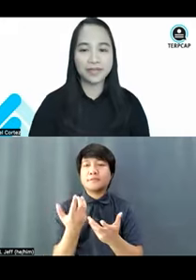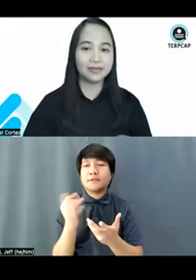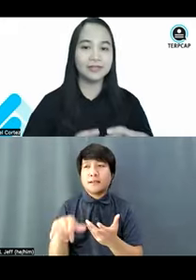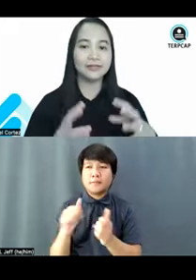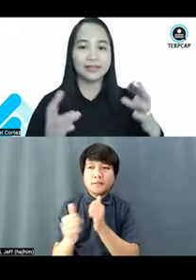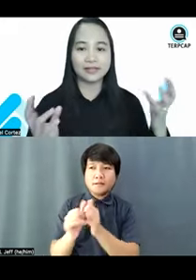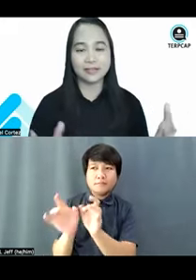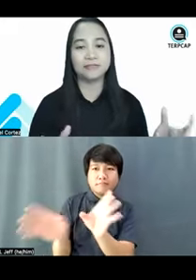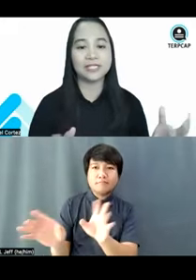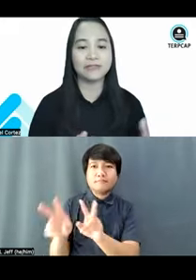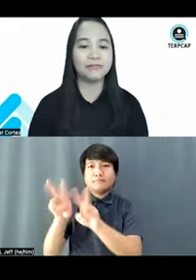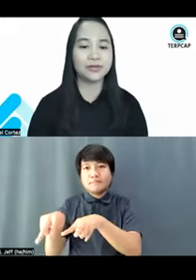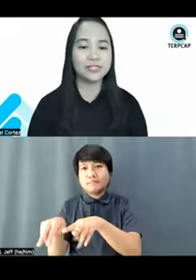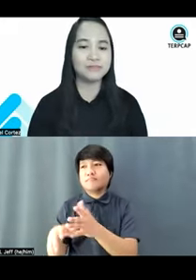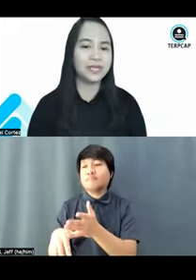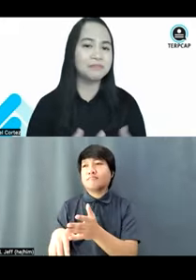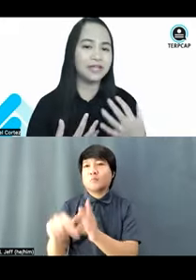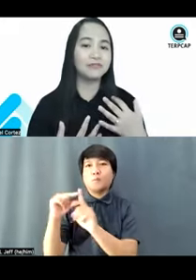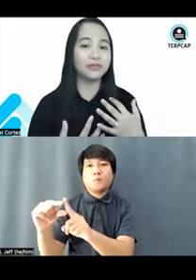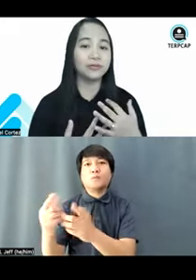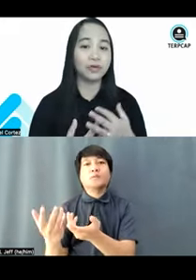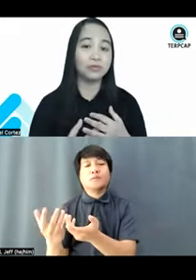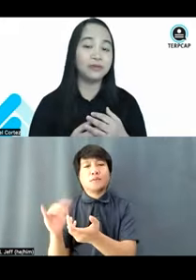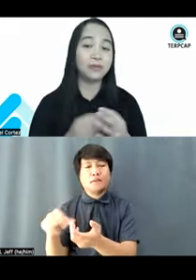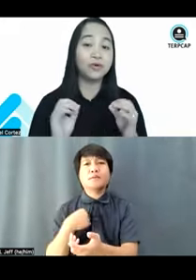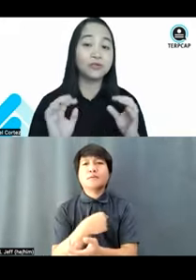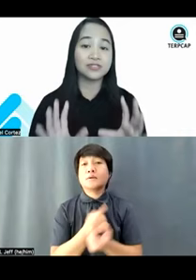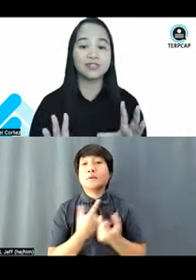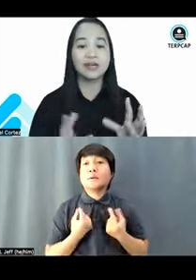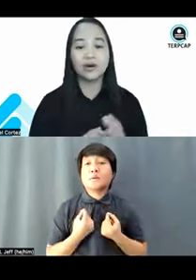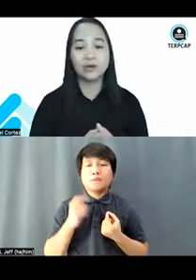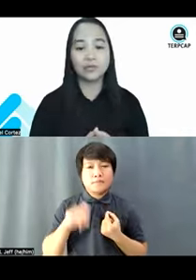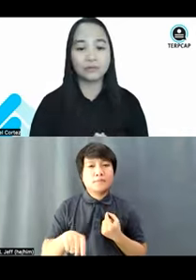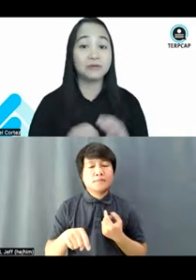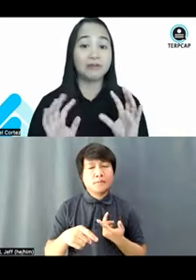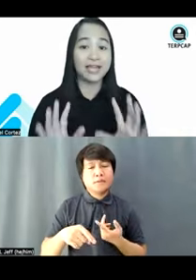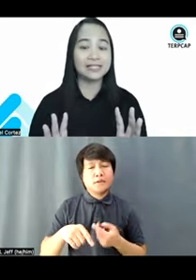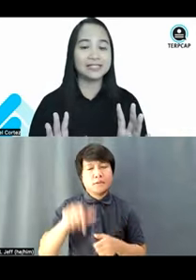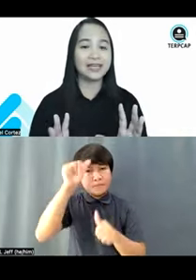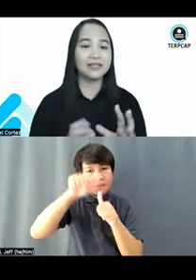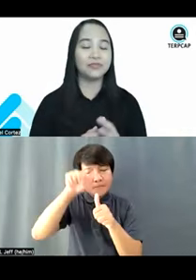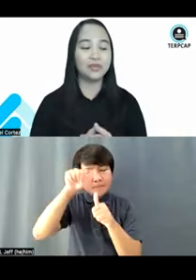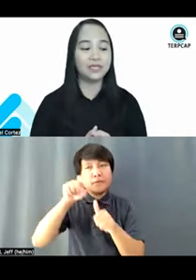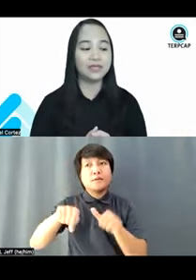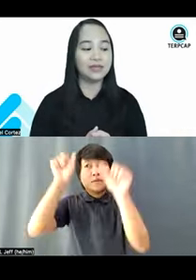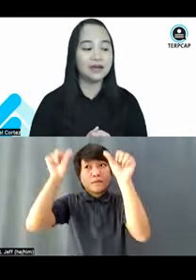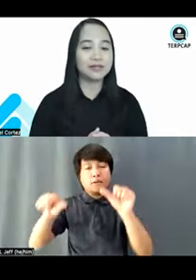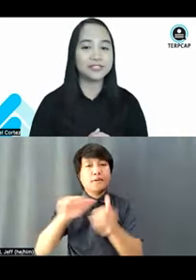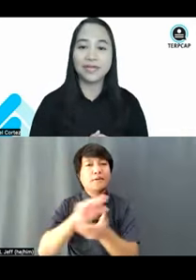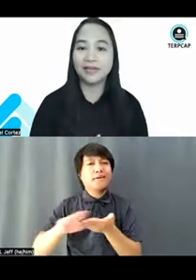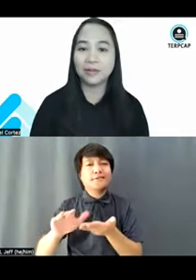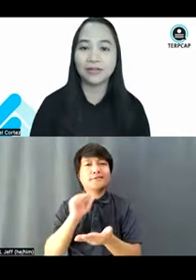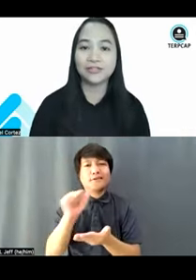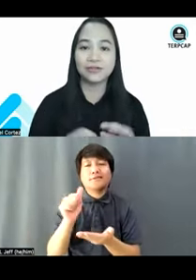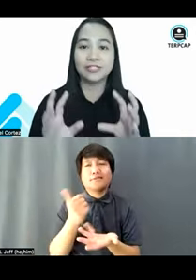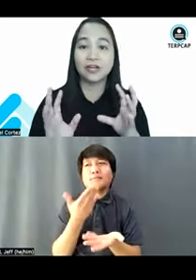Making the internet a safe place for everyone is being mindful on what we post, on what we write. And if we are